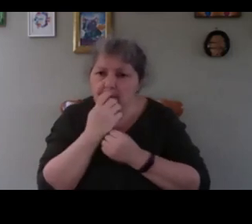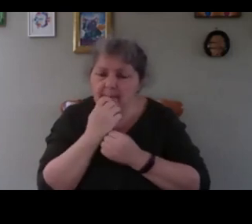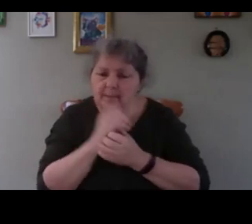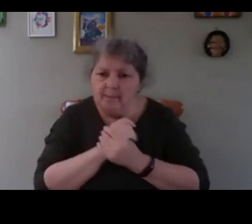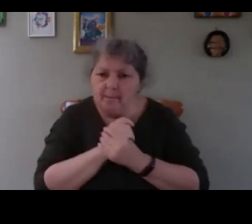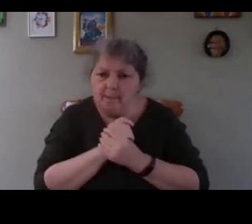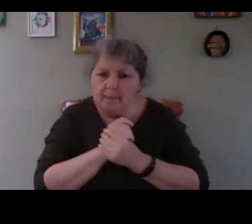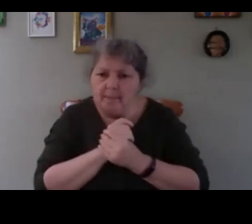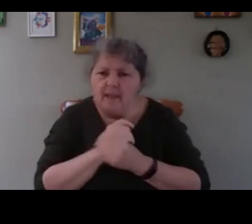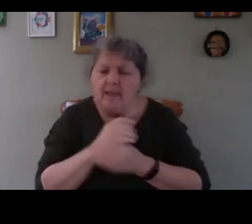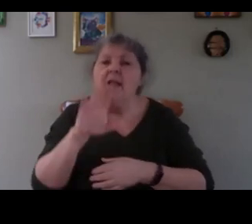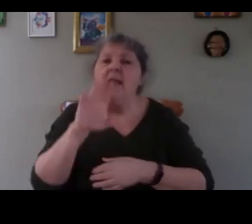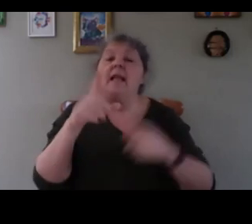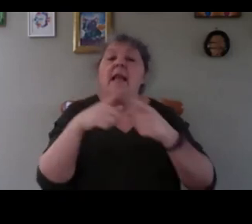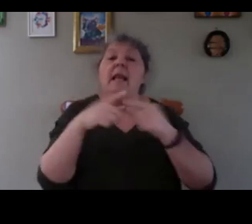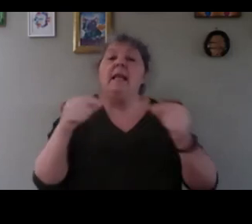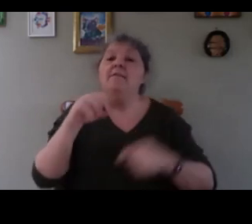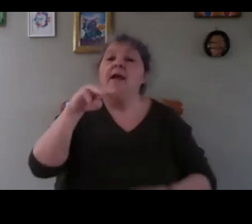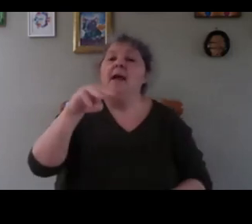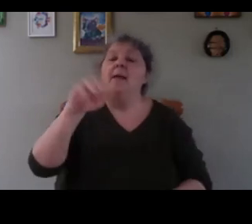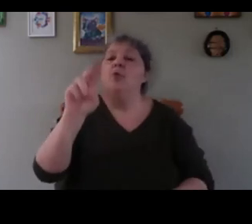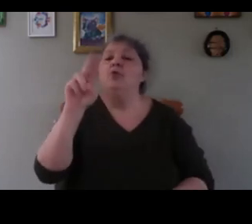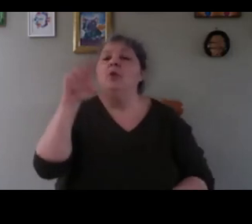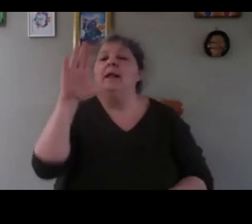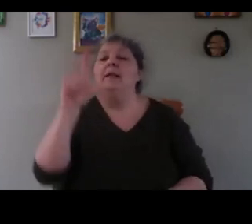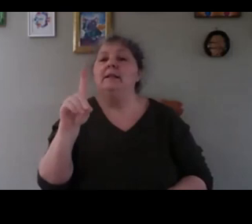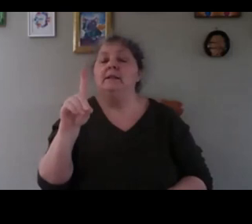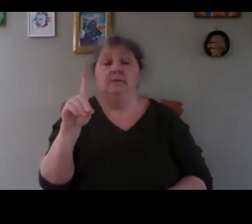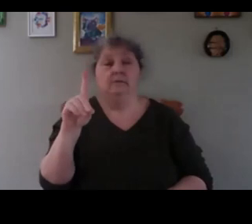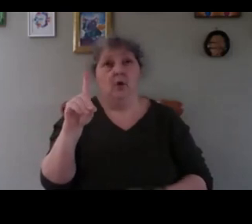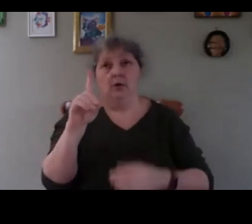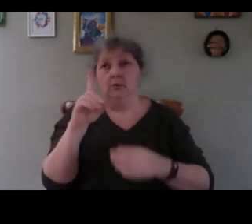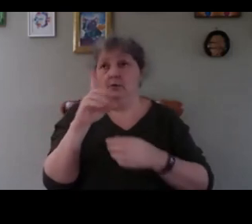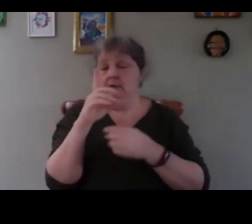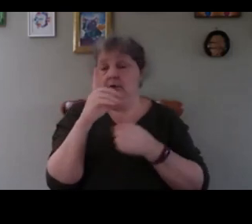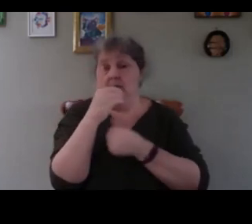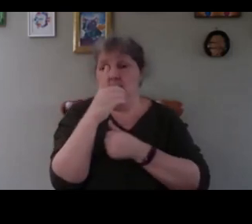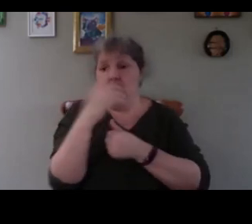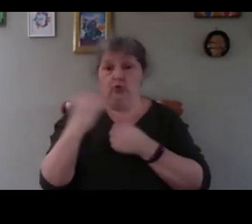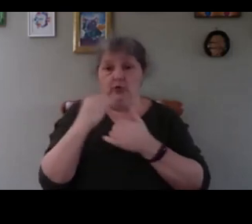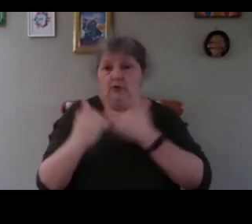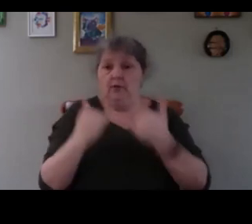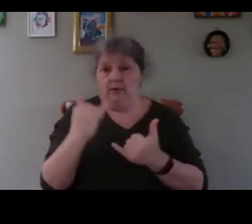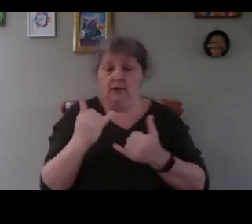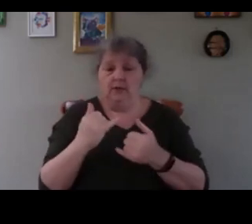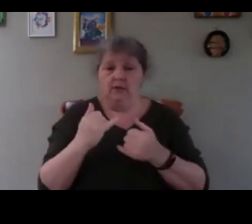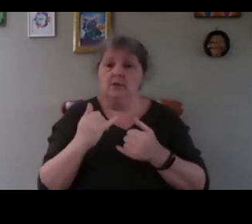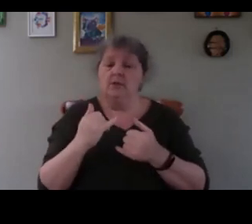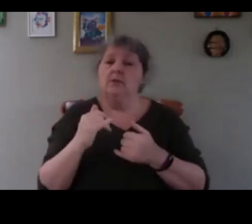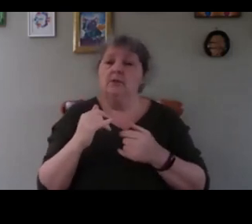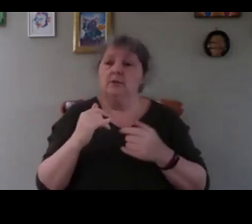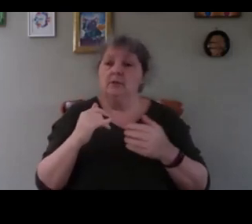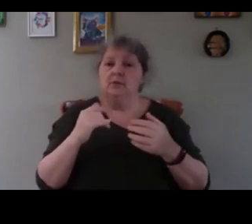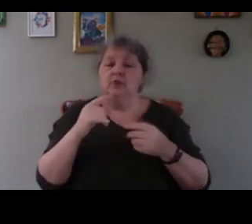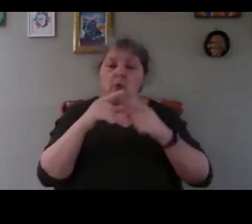leaf mould has been used traditionally for hundreds of years to make seedling compost because when you harvest the